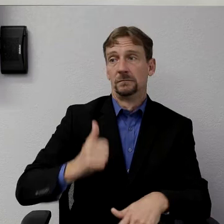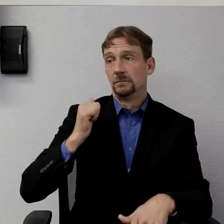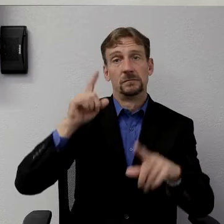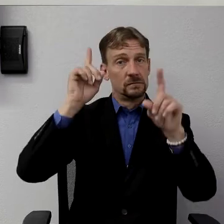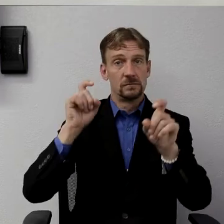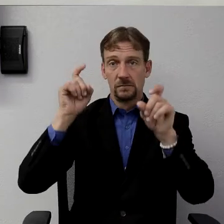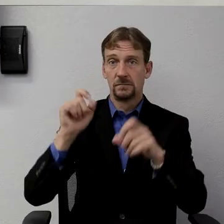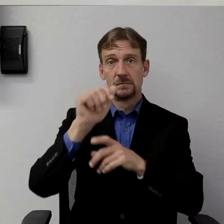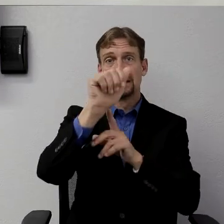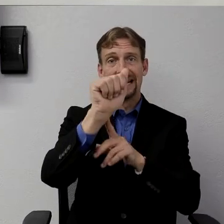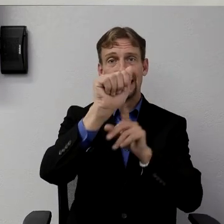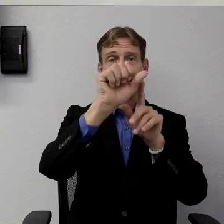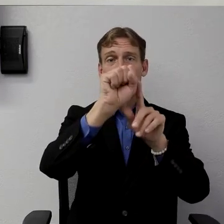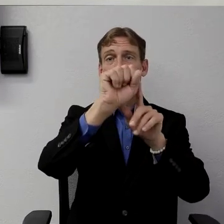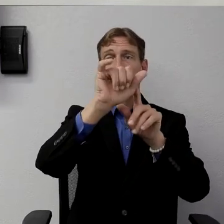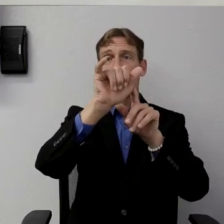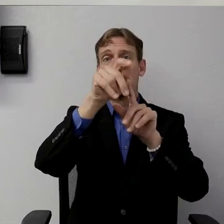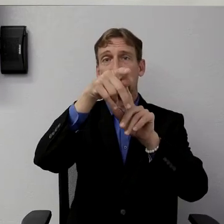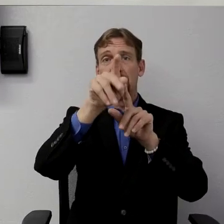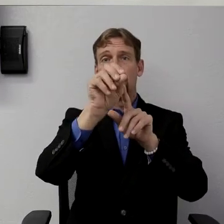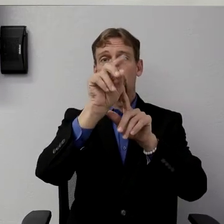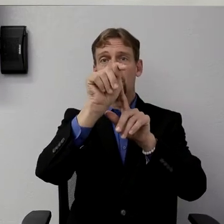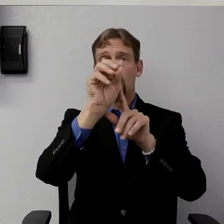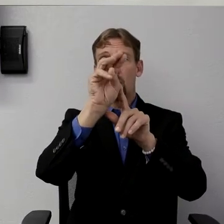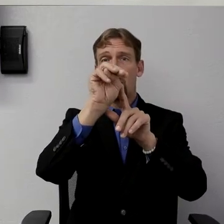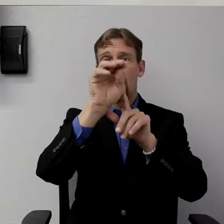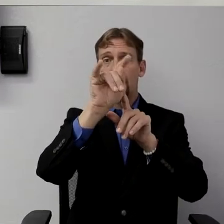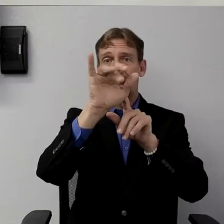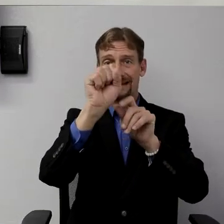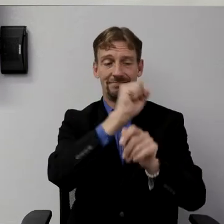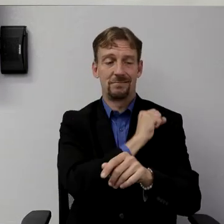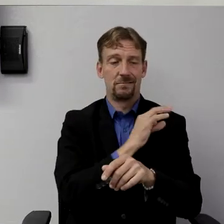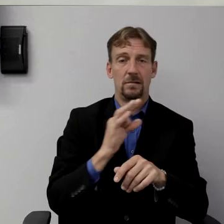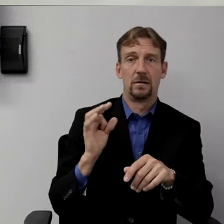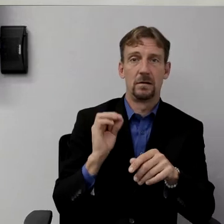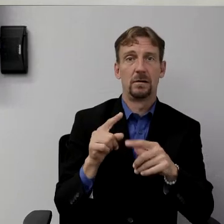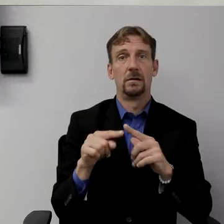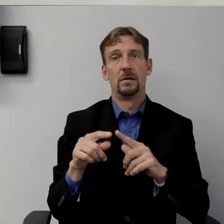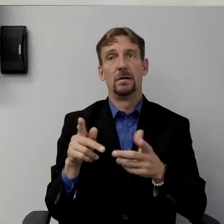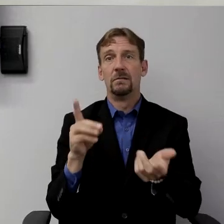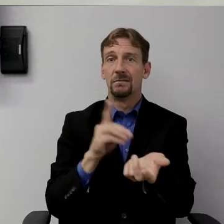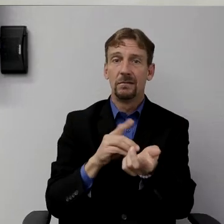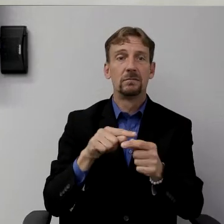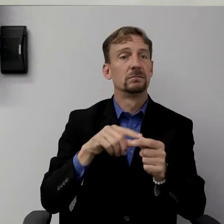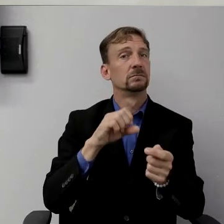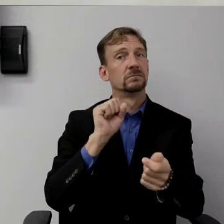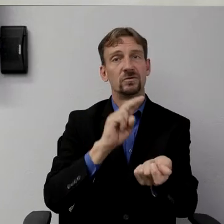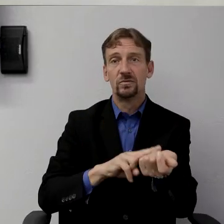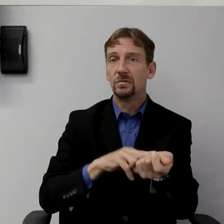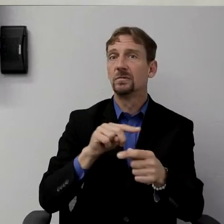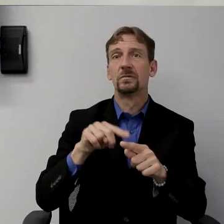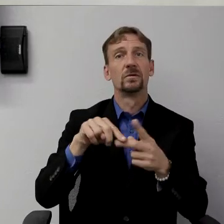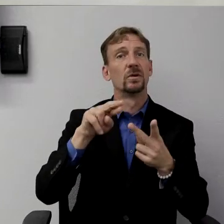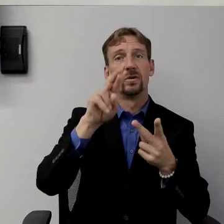staff, physicians, employees, residents. We will not